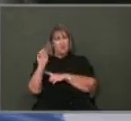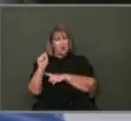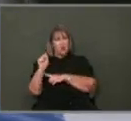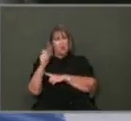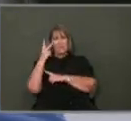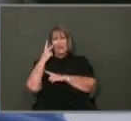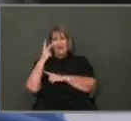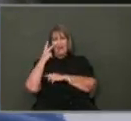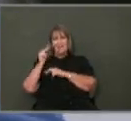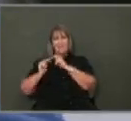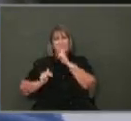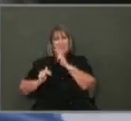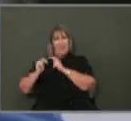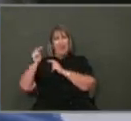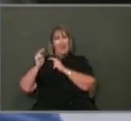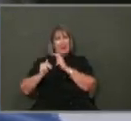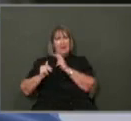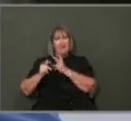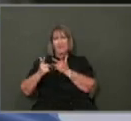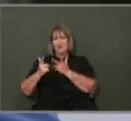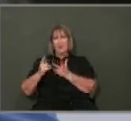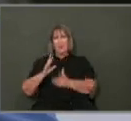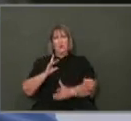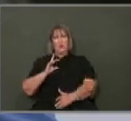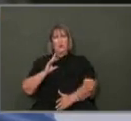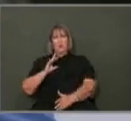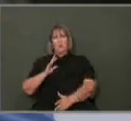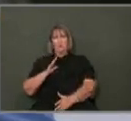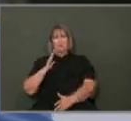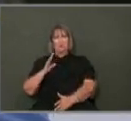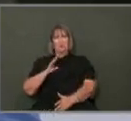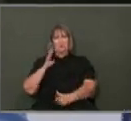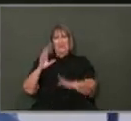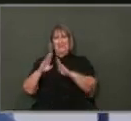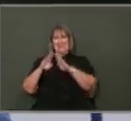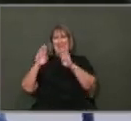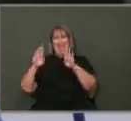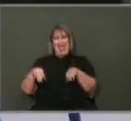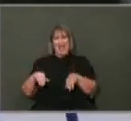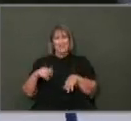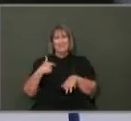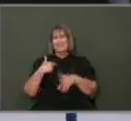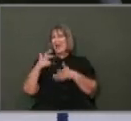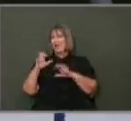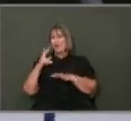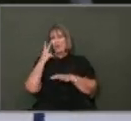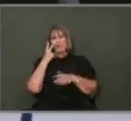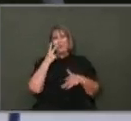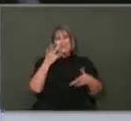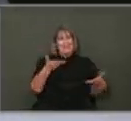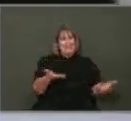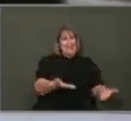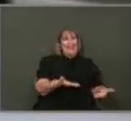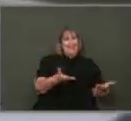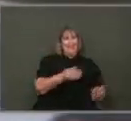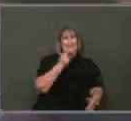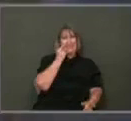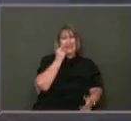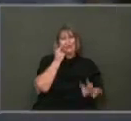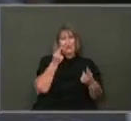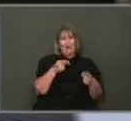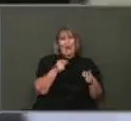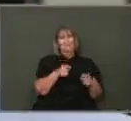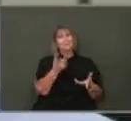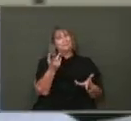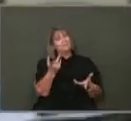-story, half-million-dollar houses. I'd hate to see that happen here. It's happening in some parts of San